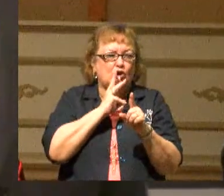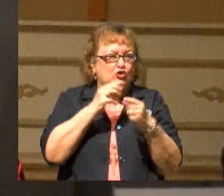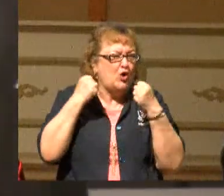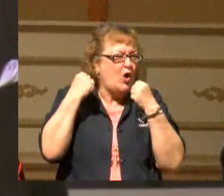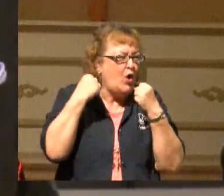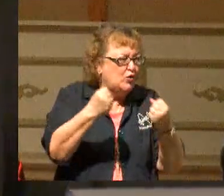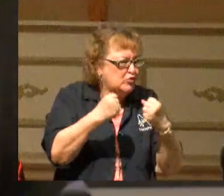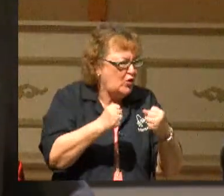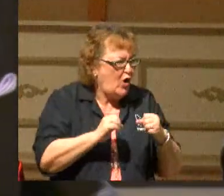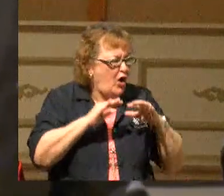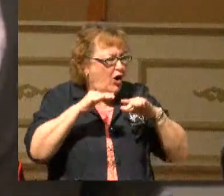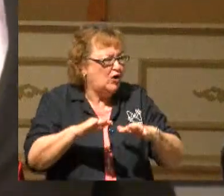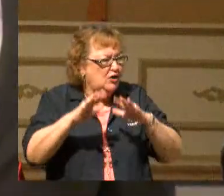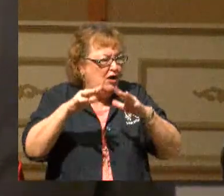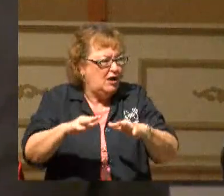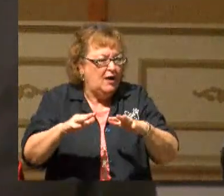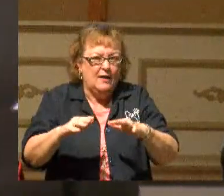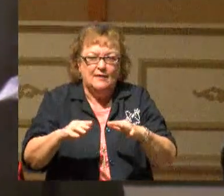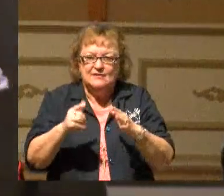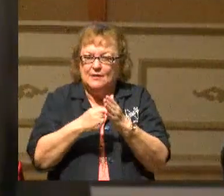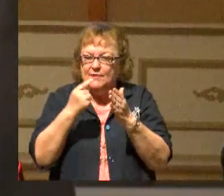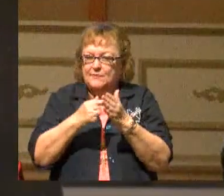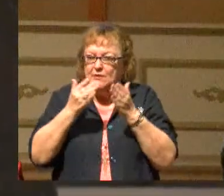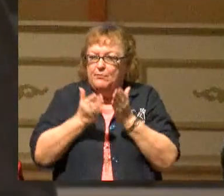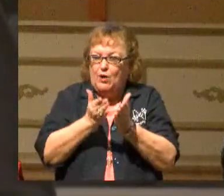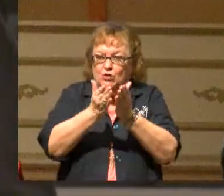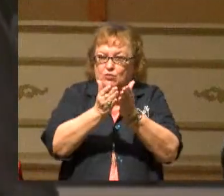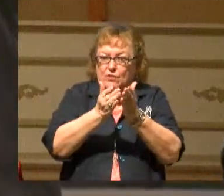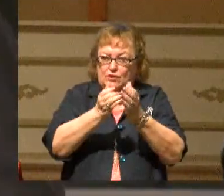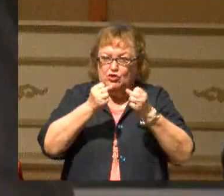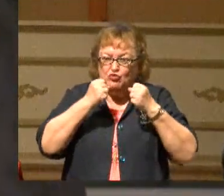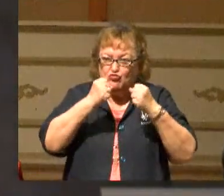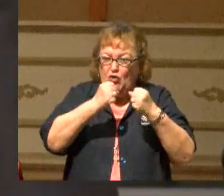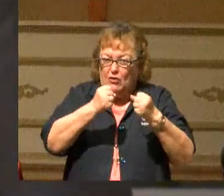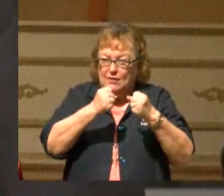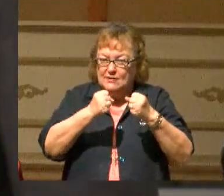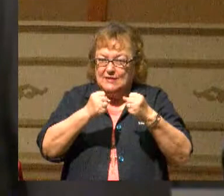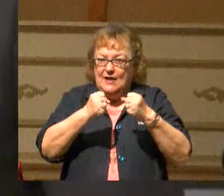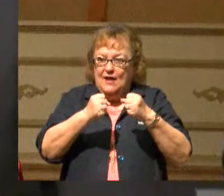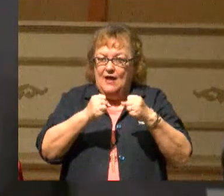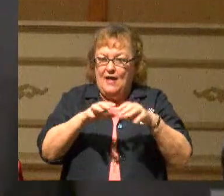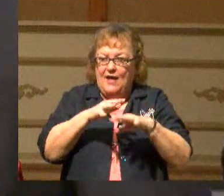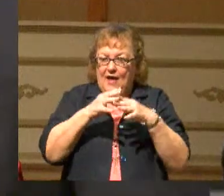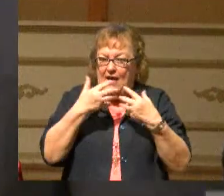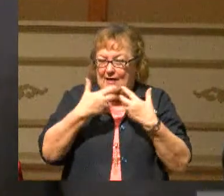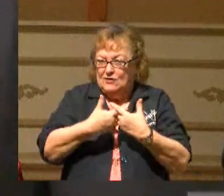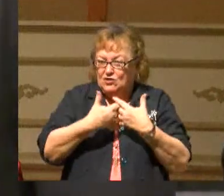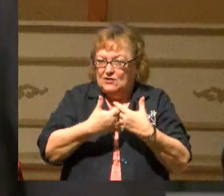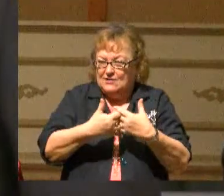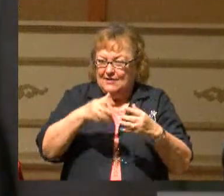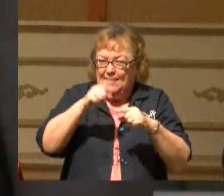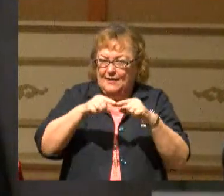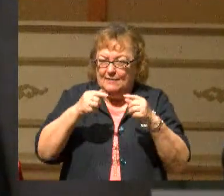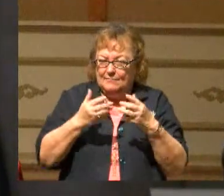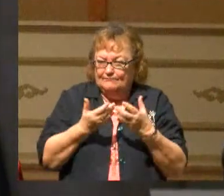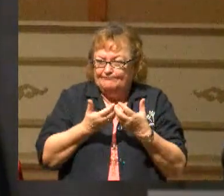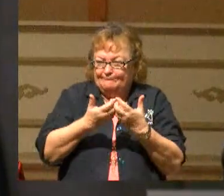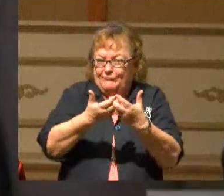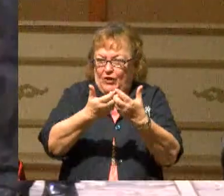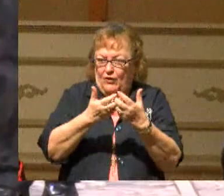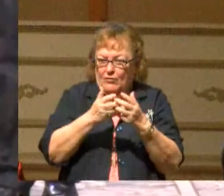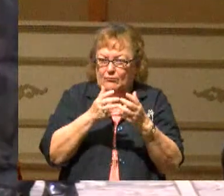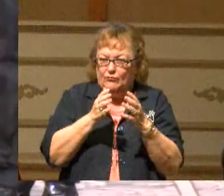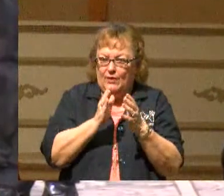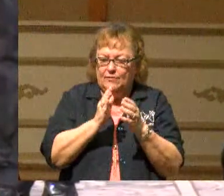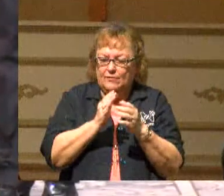that sometimes even the boats with the strongest engines and propellers might not be able to break the current. The